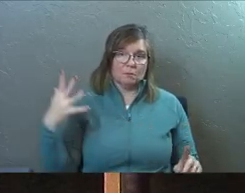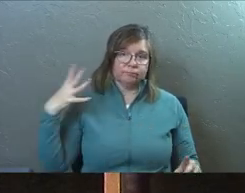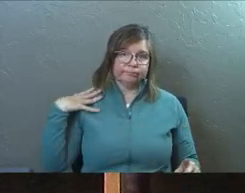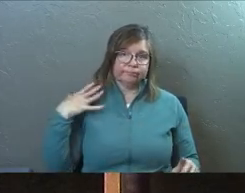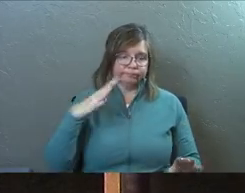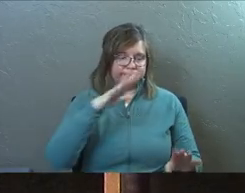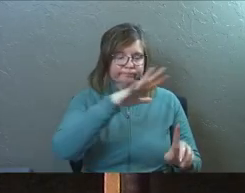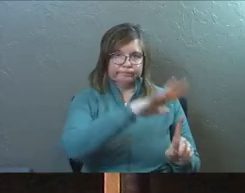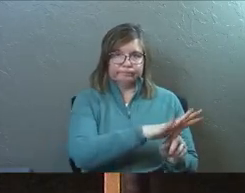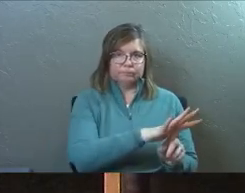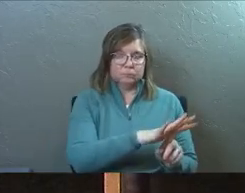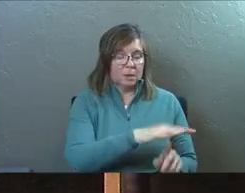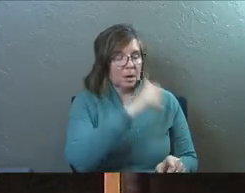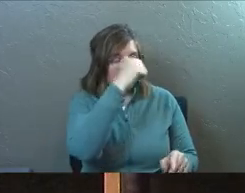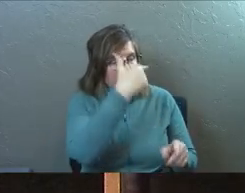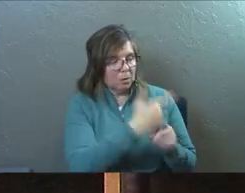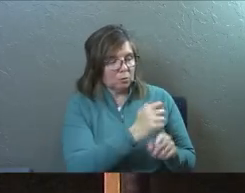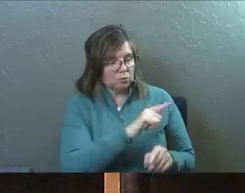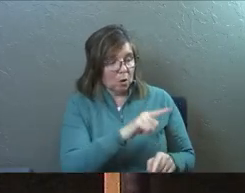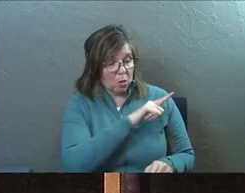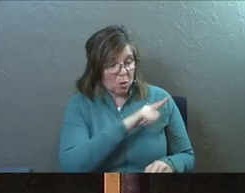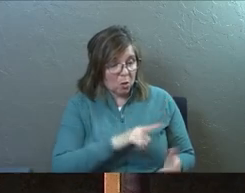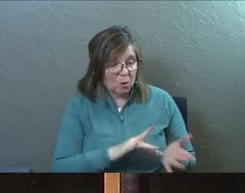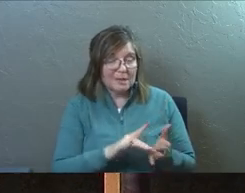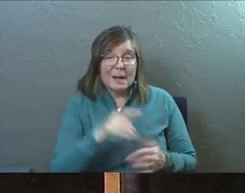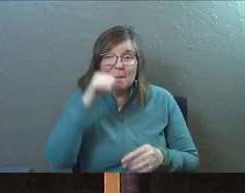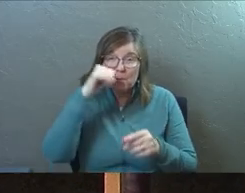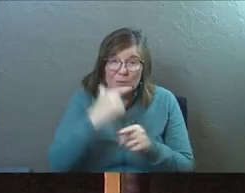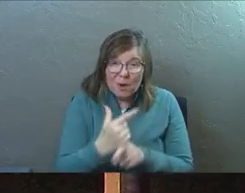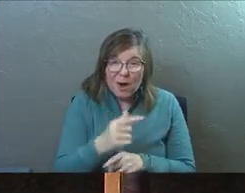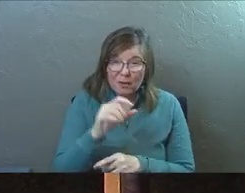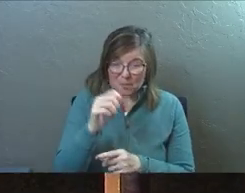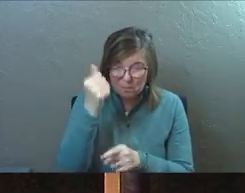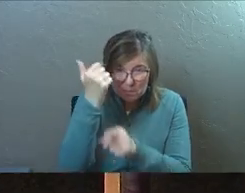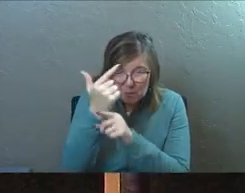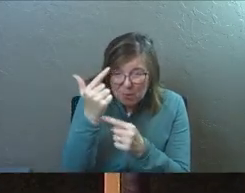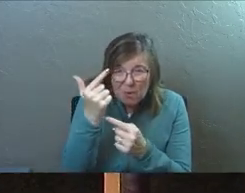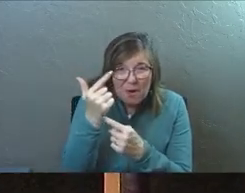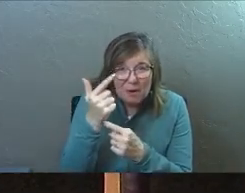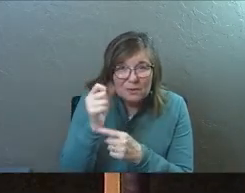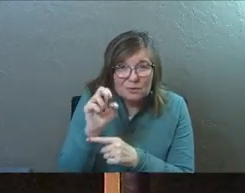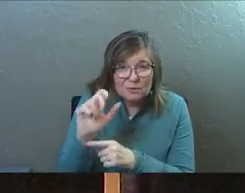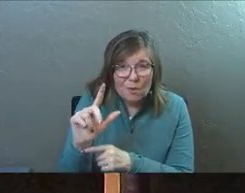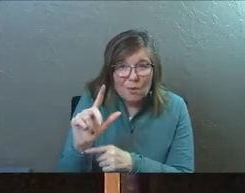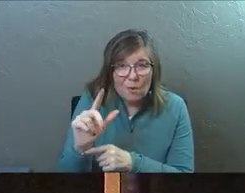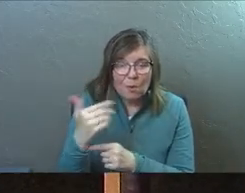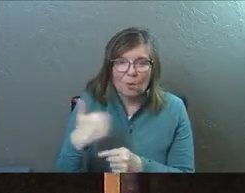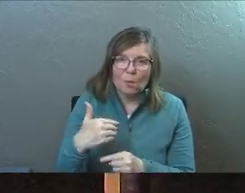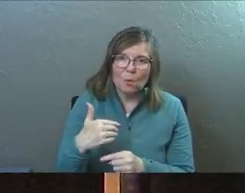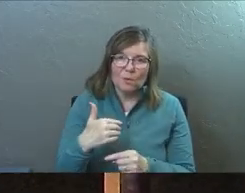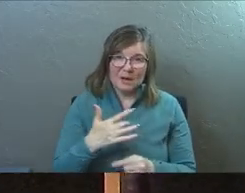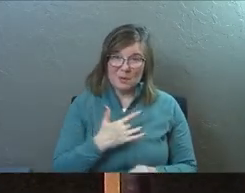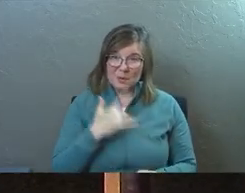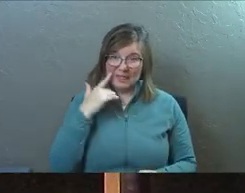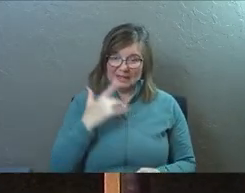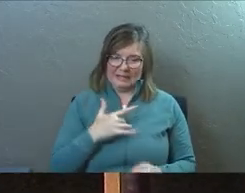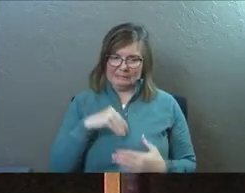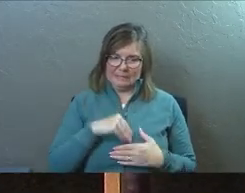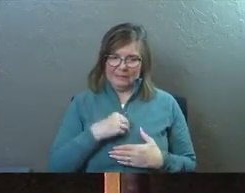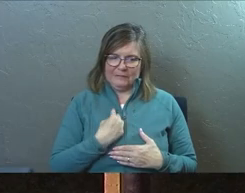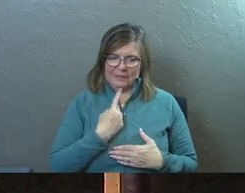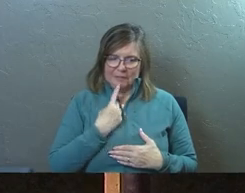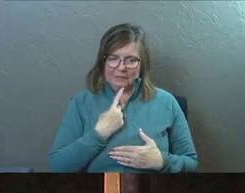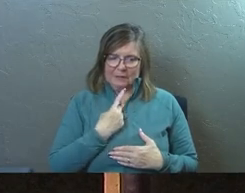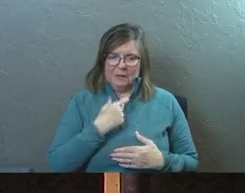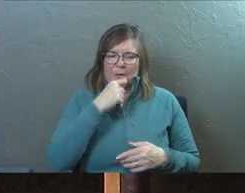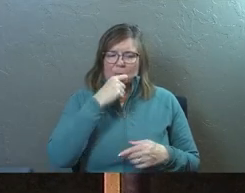said, Brother Saul, the Lord Jesus. Even saying, Brother Saul. How did those words feel coming out of his